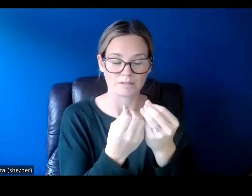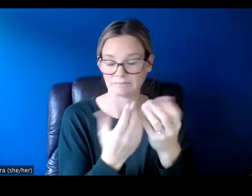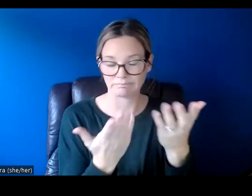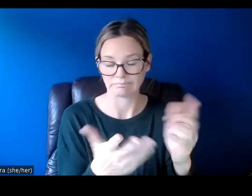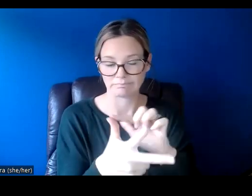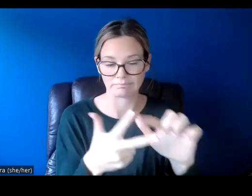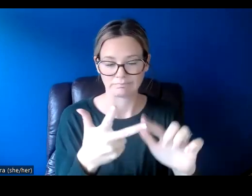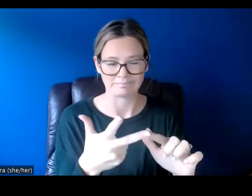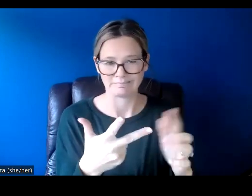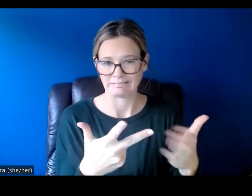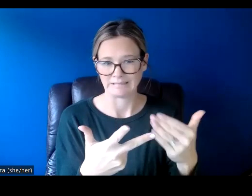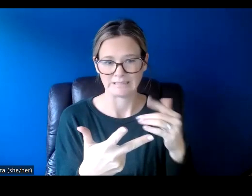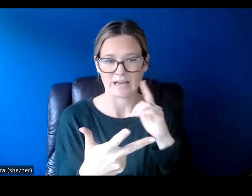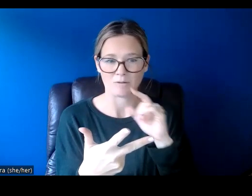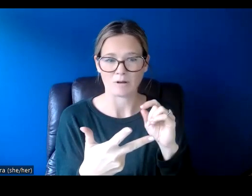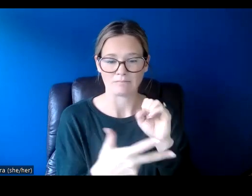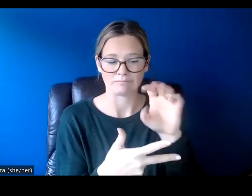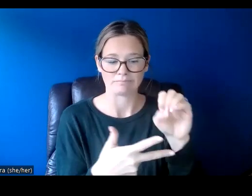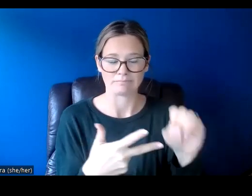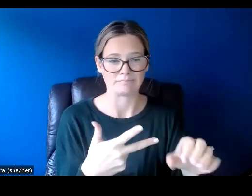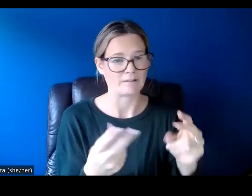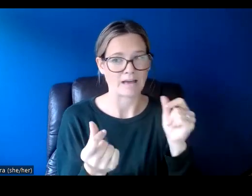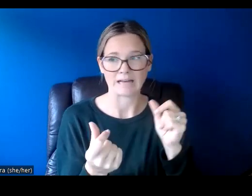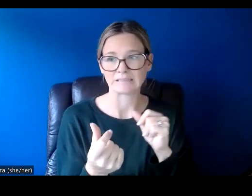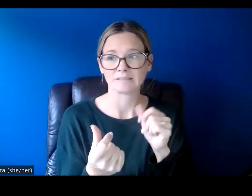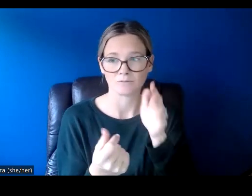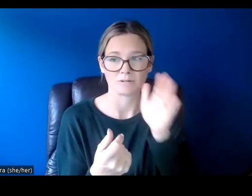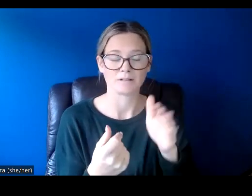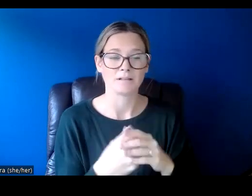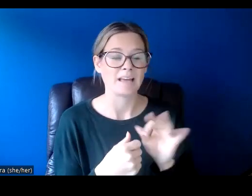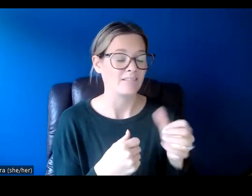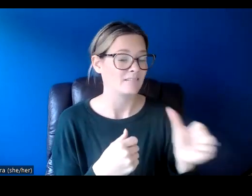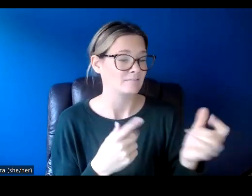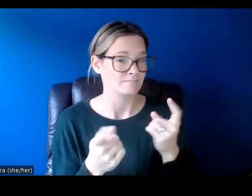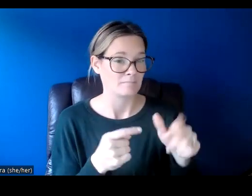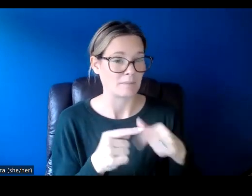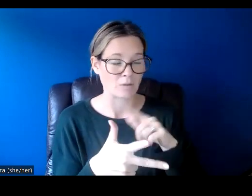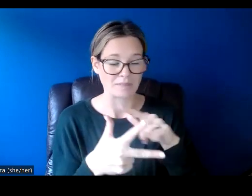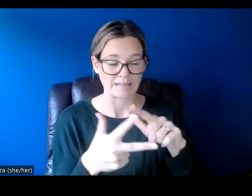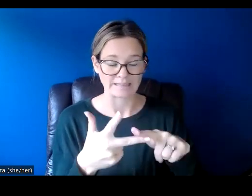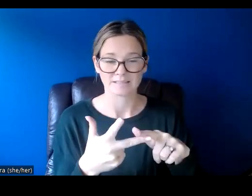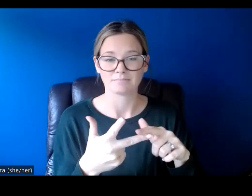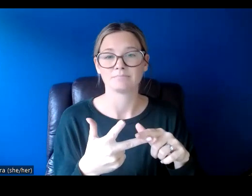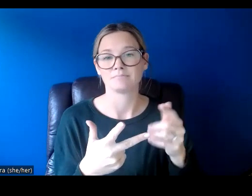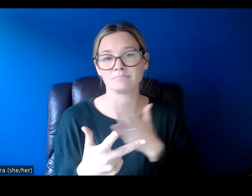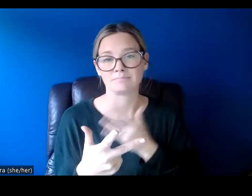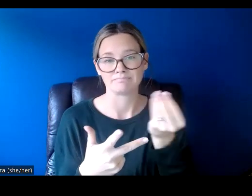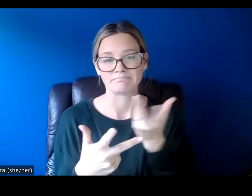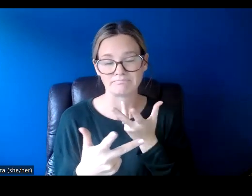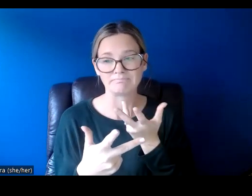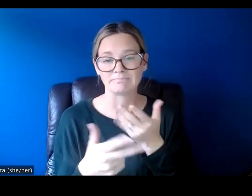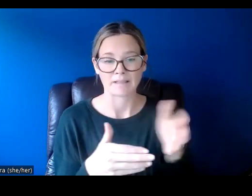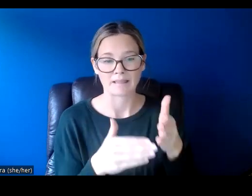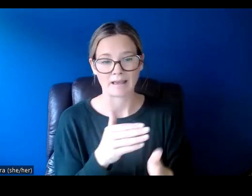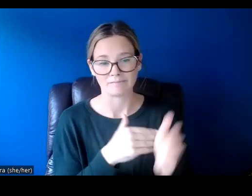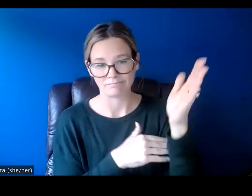are all fairly straightforward. So I'm going to go through them pretty quickly. If you have any questions about this, again, please ask us at the